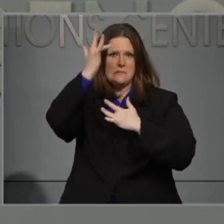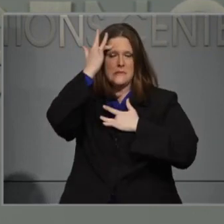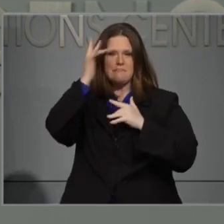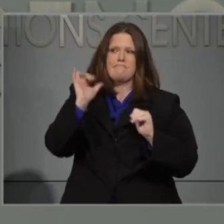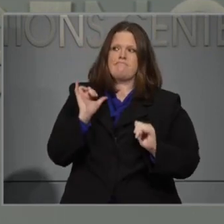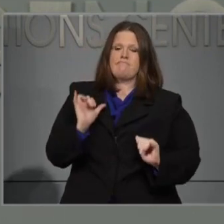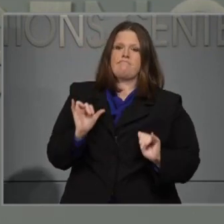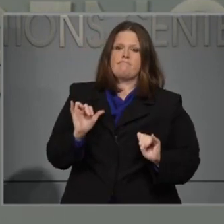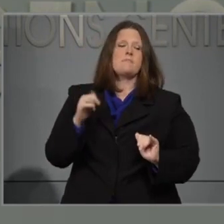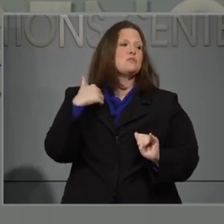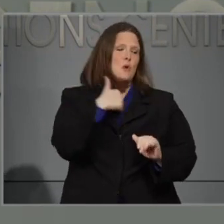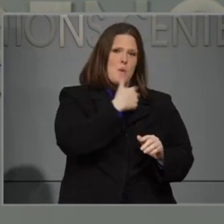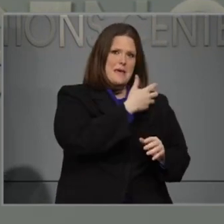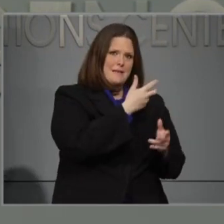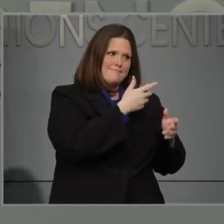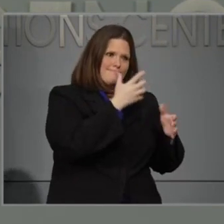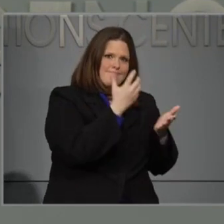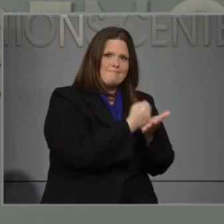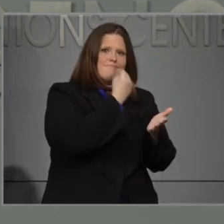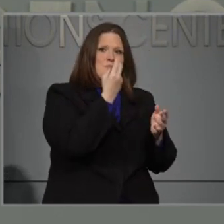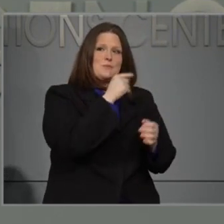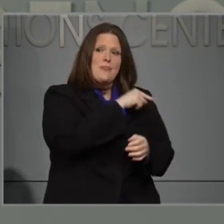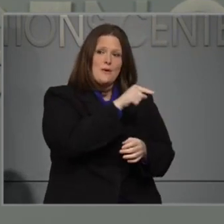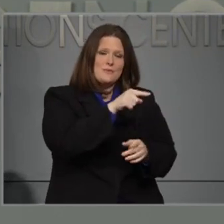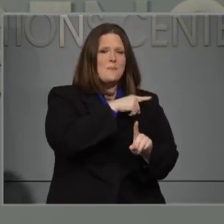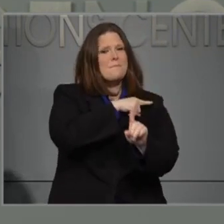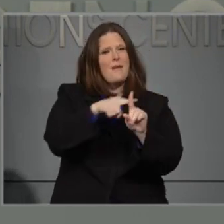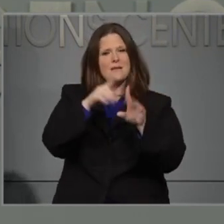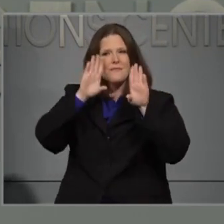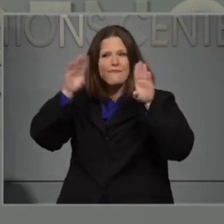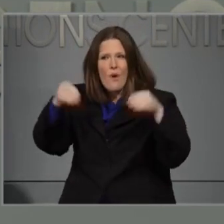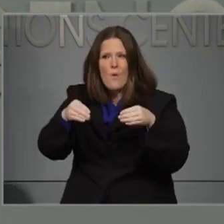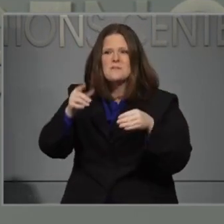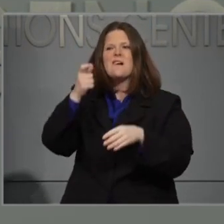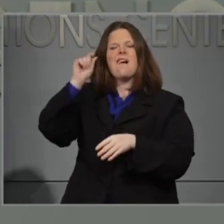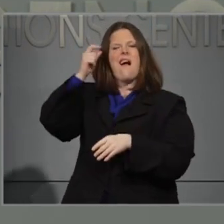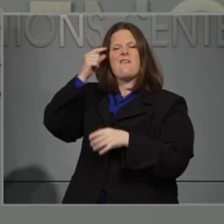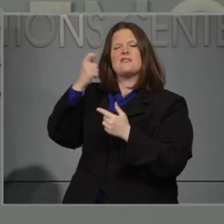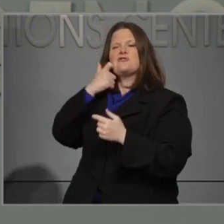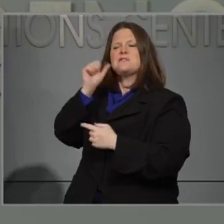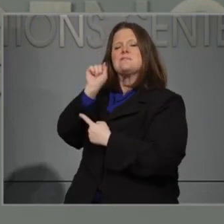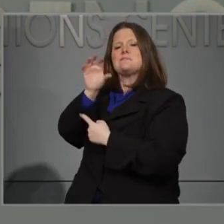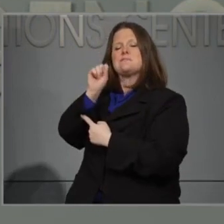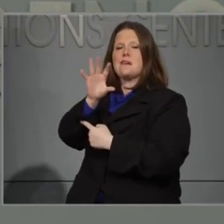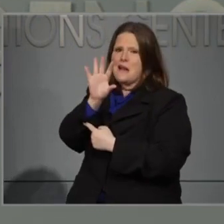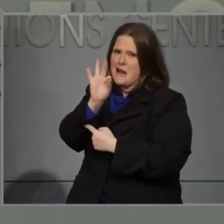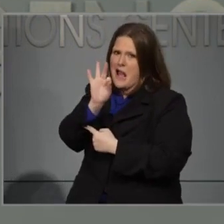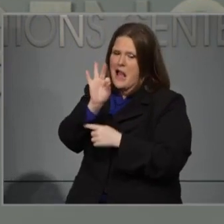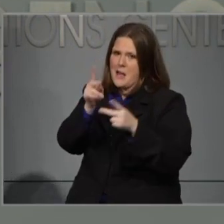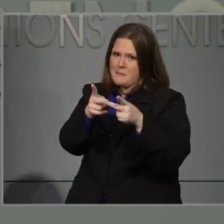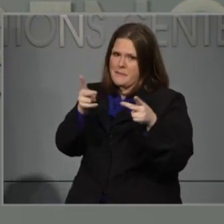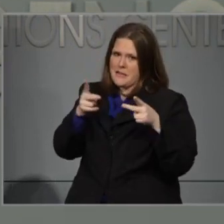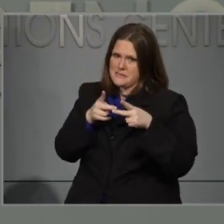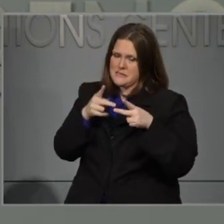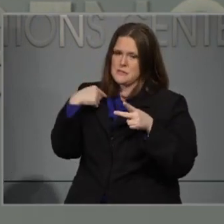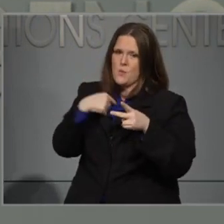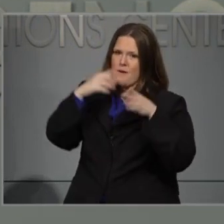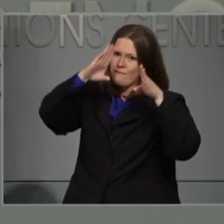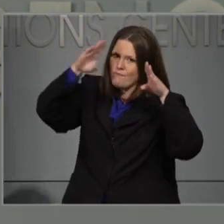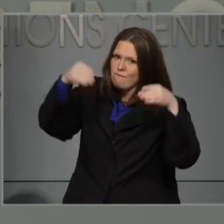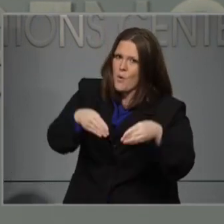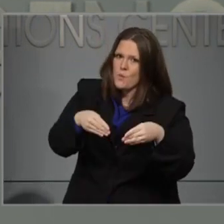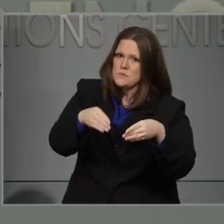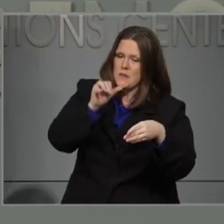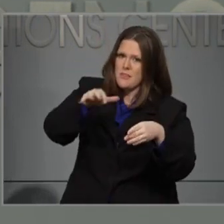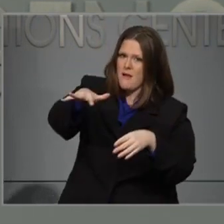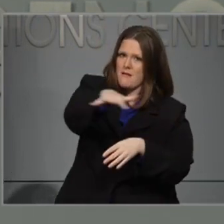including ramping up testing in harder-hit communities. As the Governor mentioned, we are targeting additional testing and tracing resources to